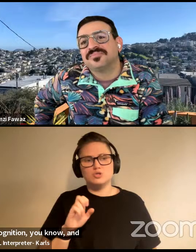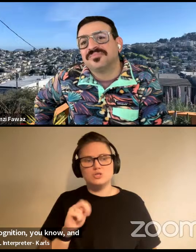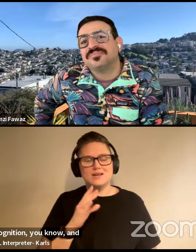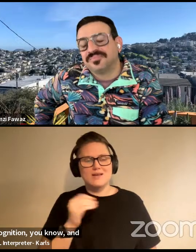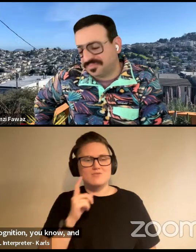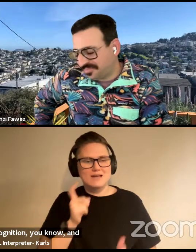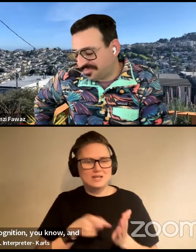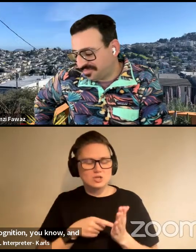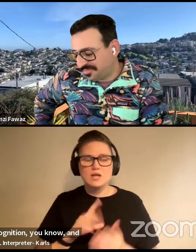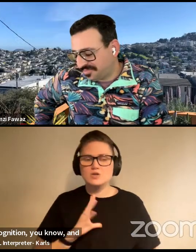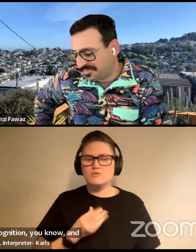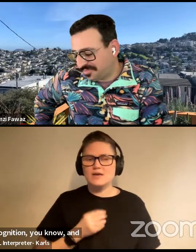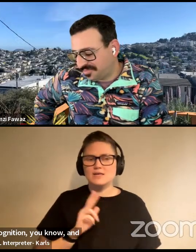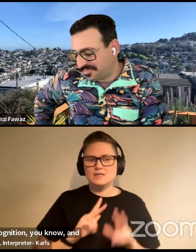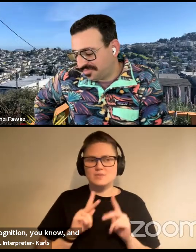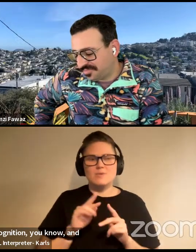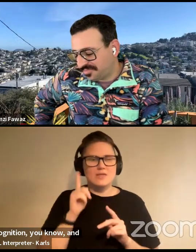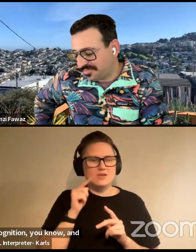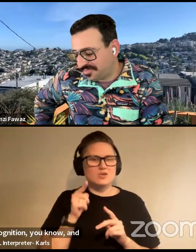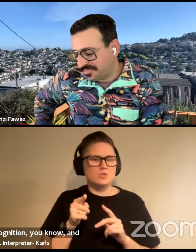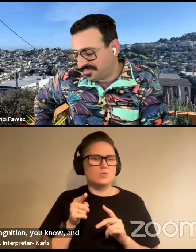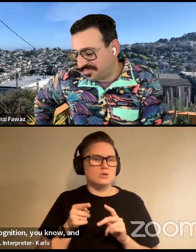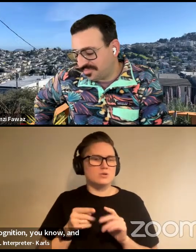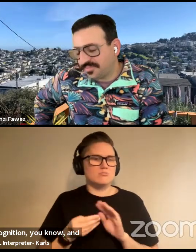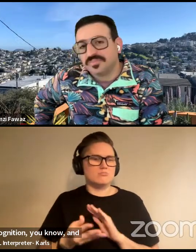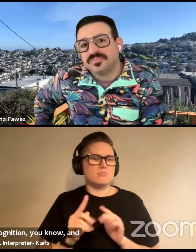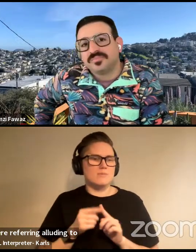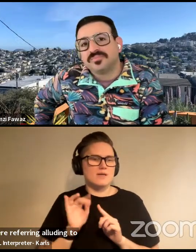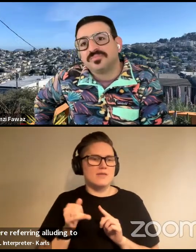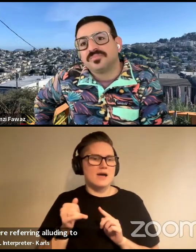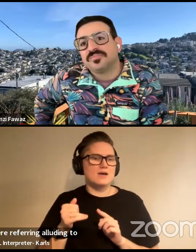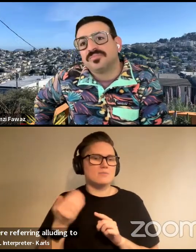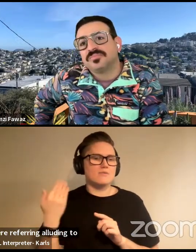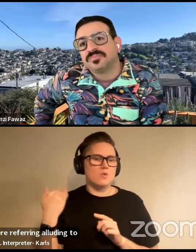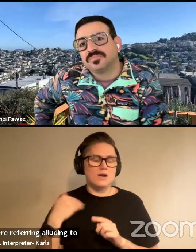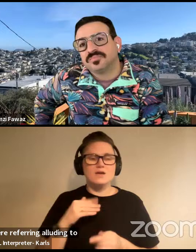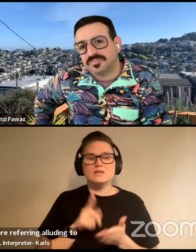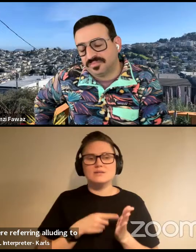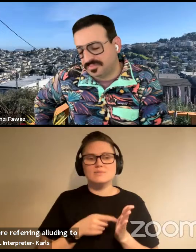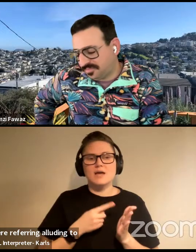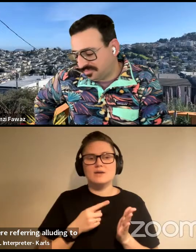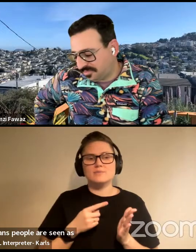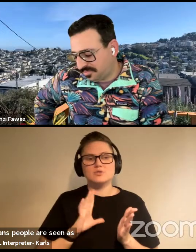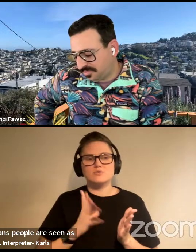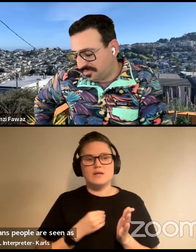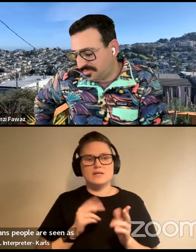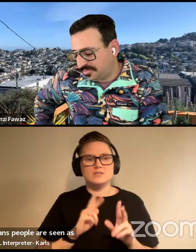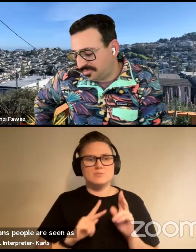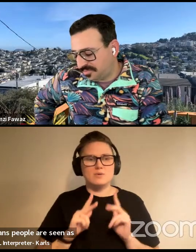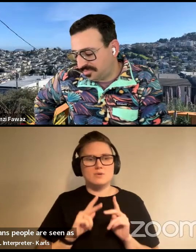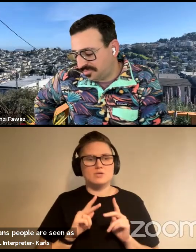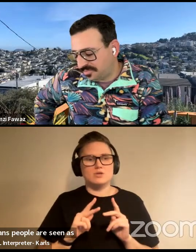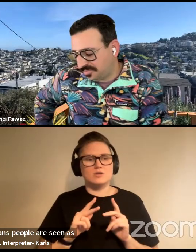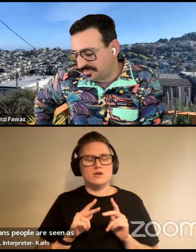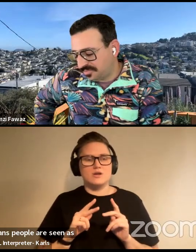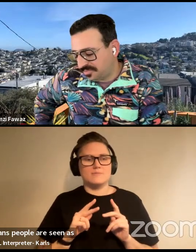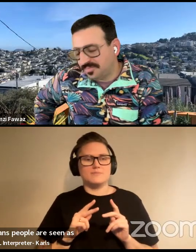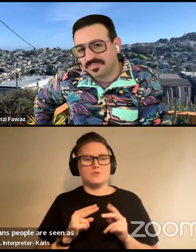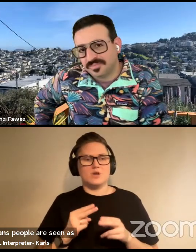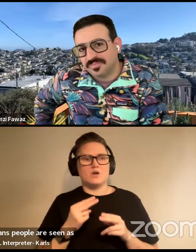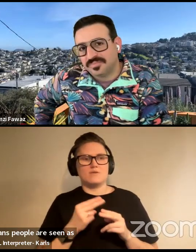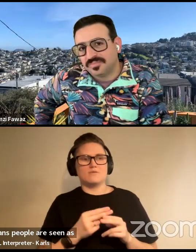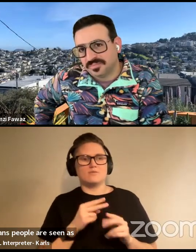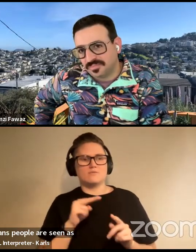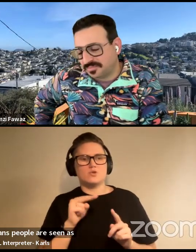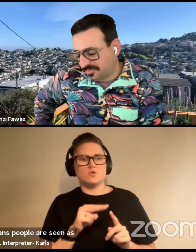as I think you were alluding to it earlier, Matt, sometimes trans people are seen as like the reductio ad absurdum of the recognition